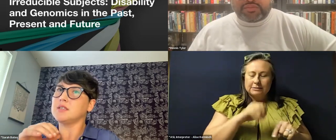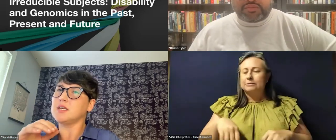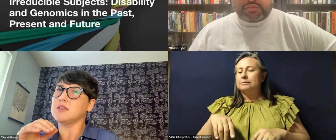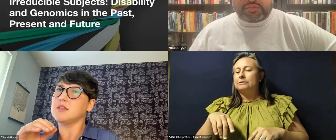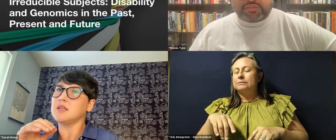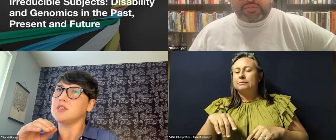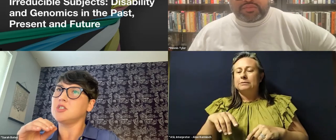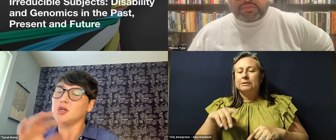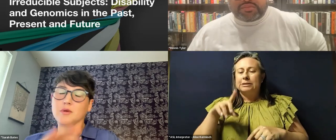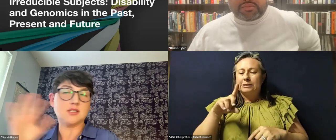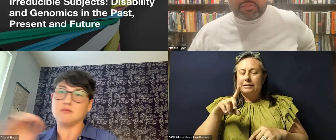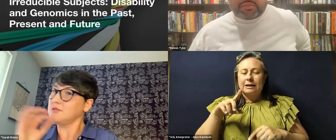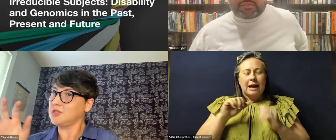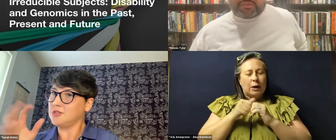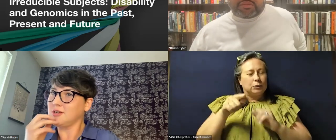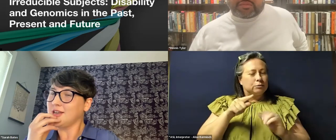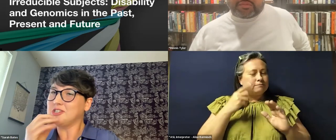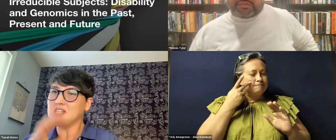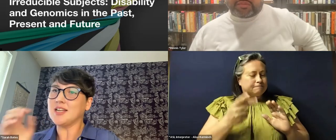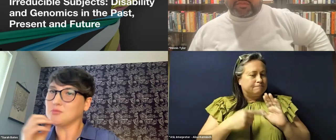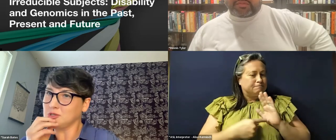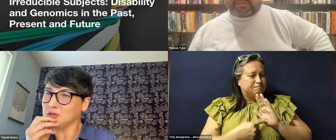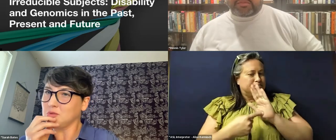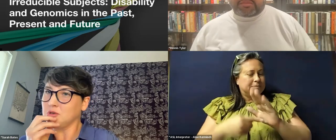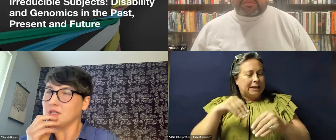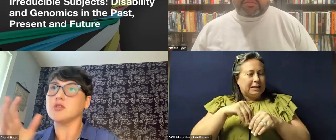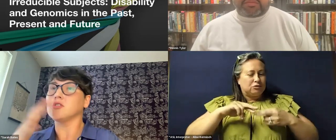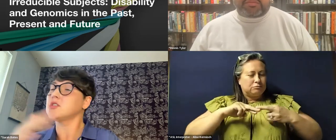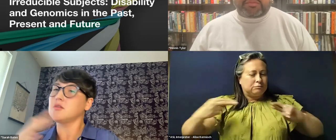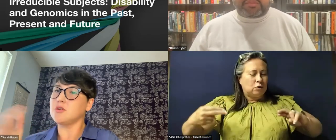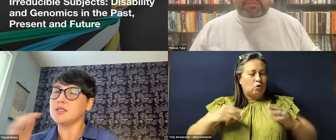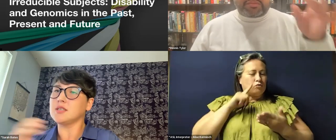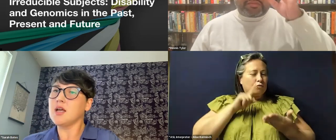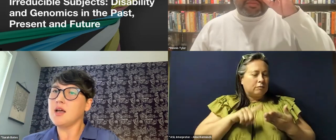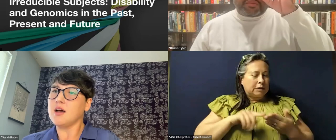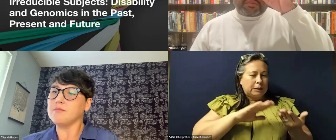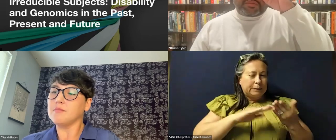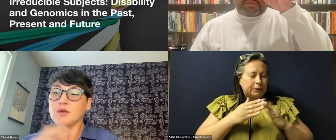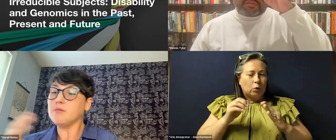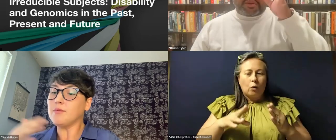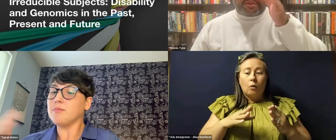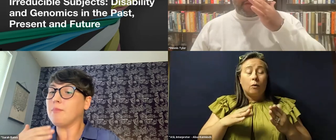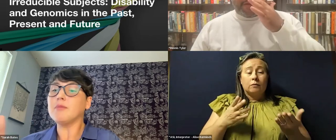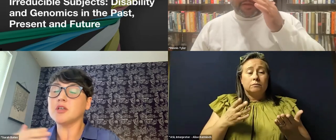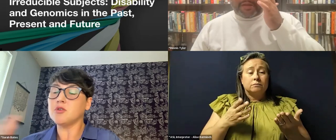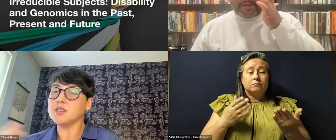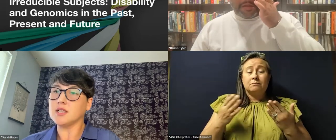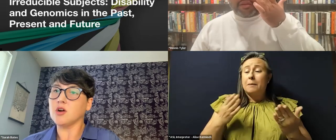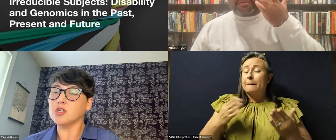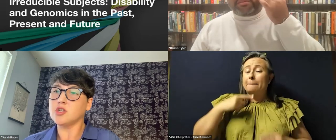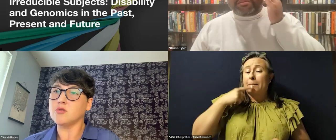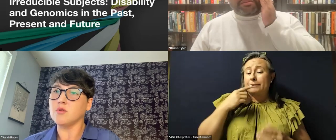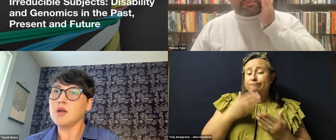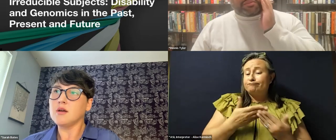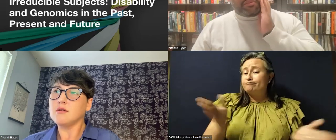manifested in the genomics and genetics research communities or just communities, um, even maybe public communities